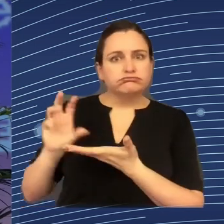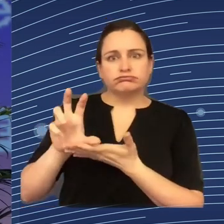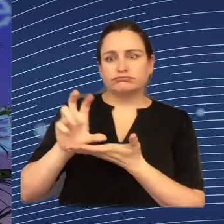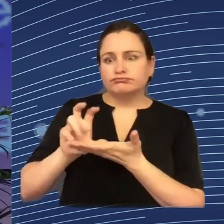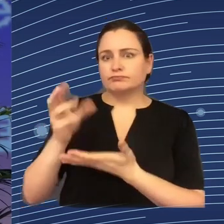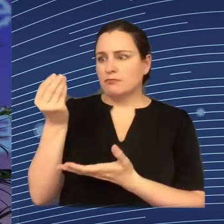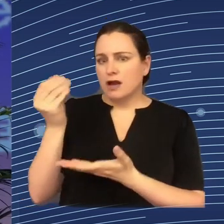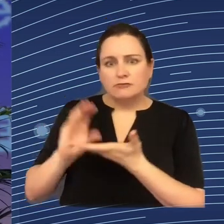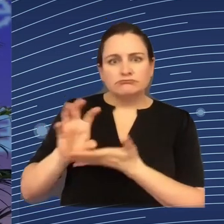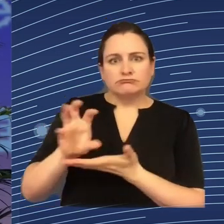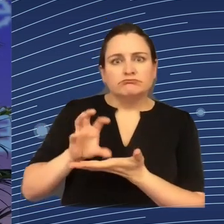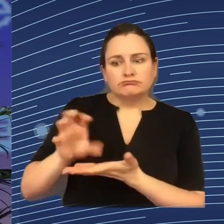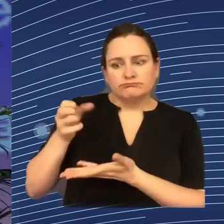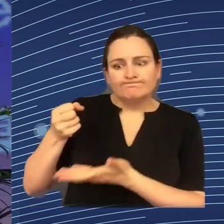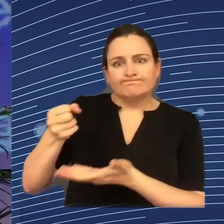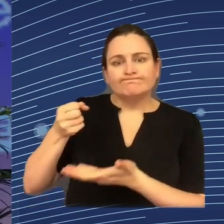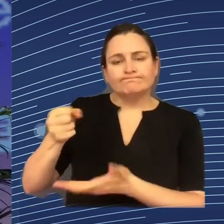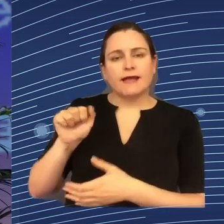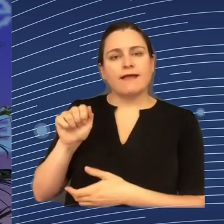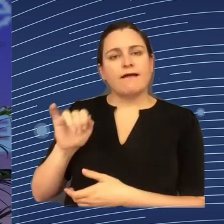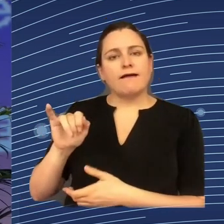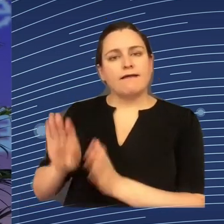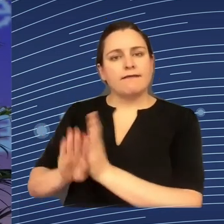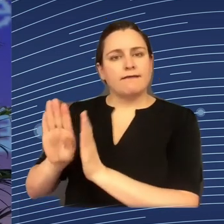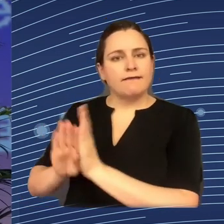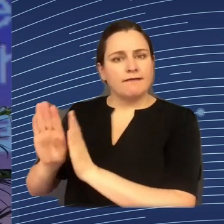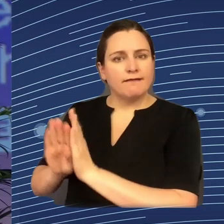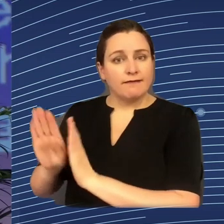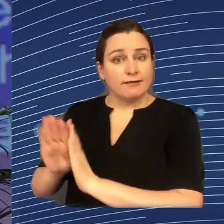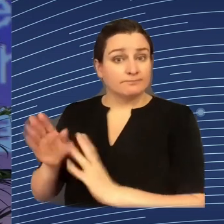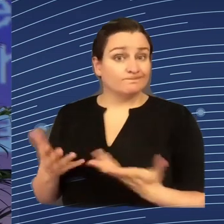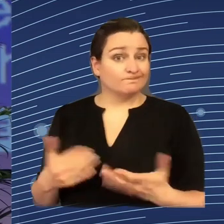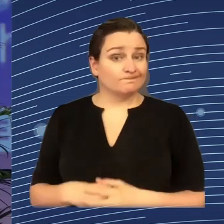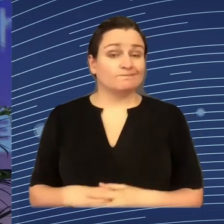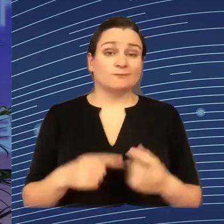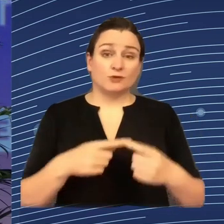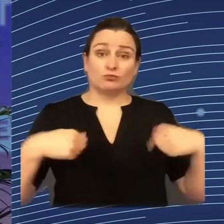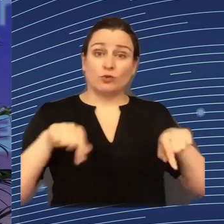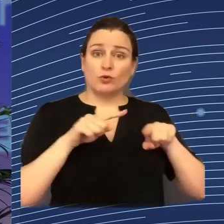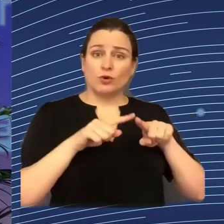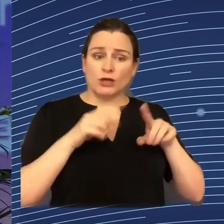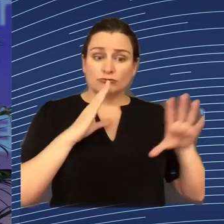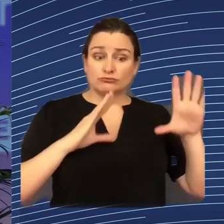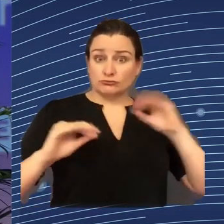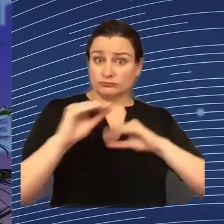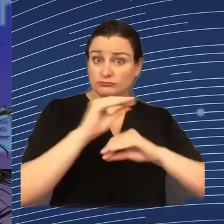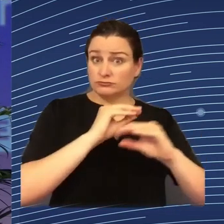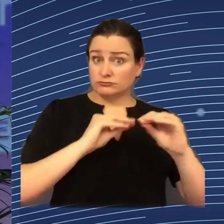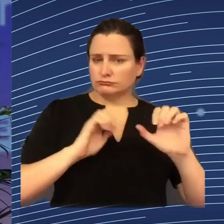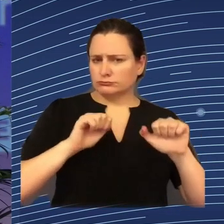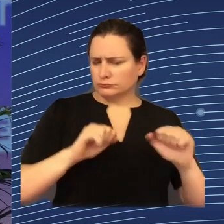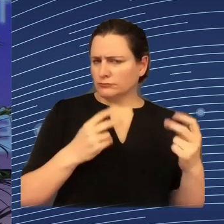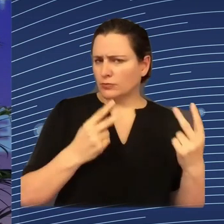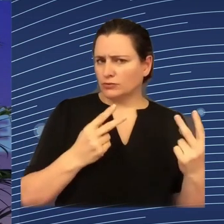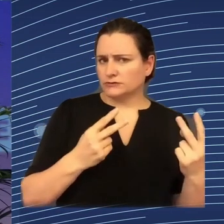economies in the world. And all our debates, of course, are important ones to have. But I think the important